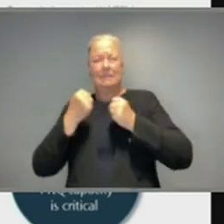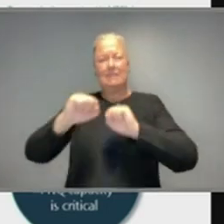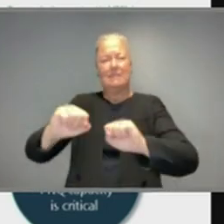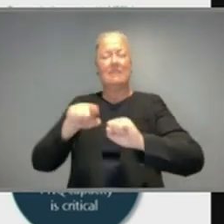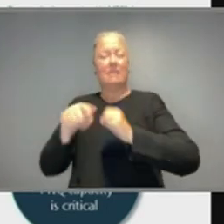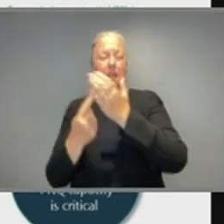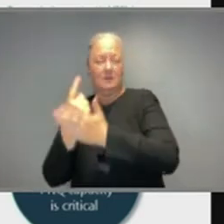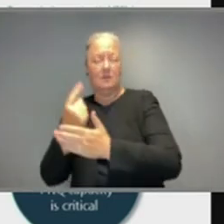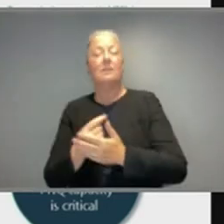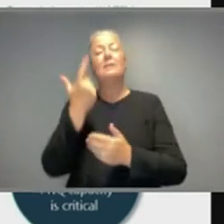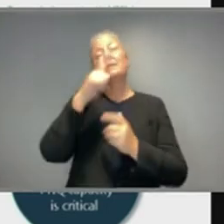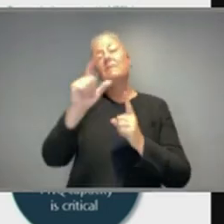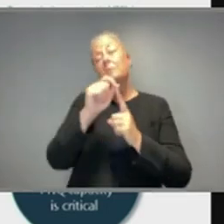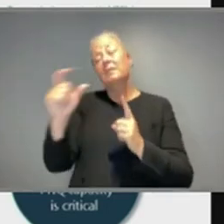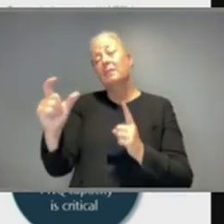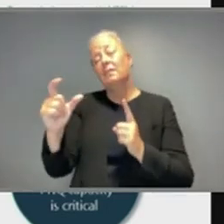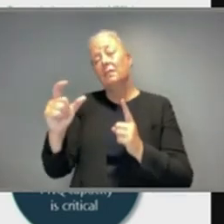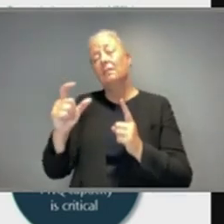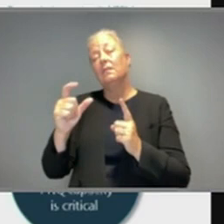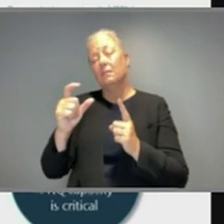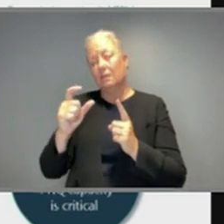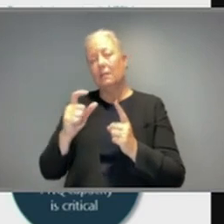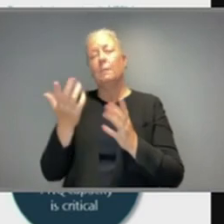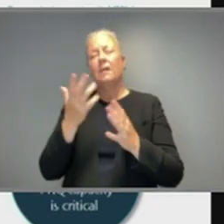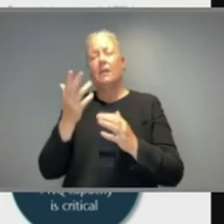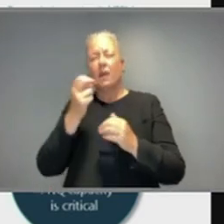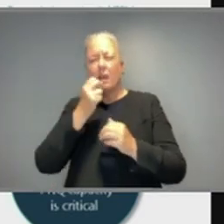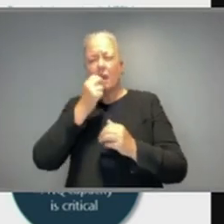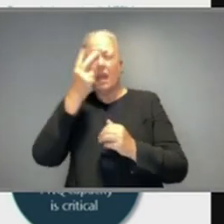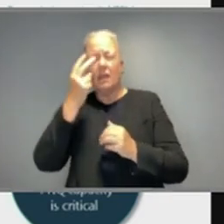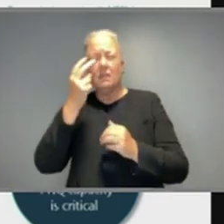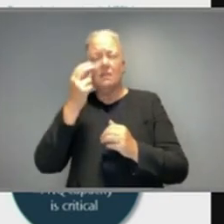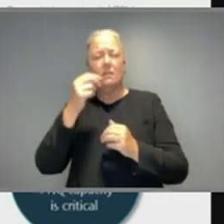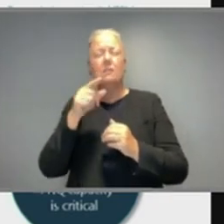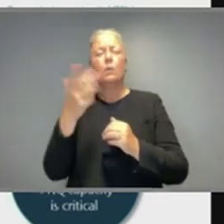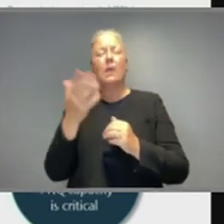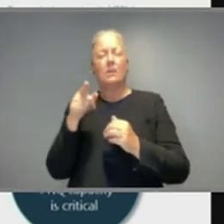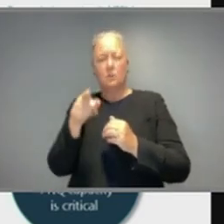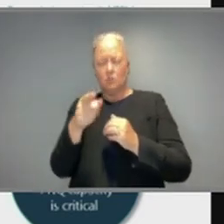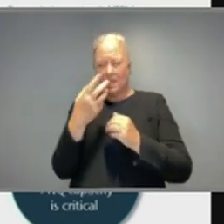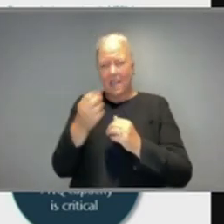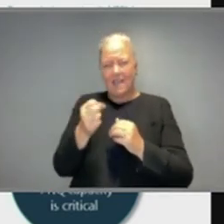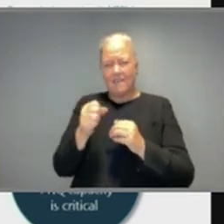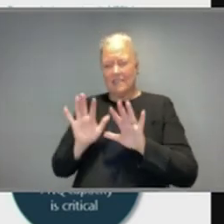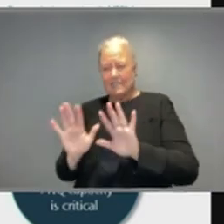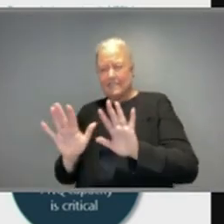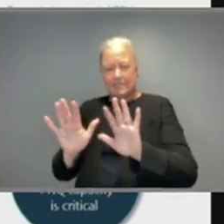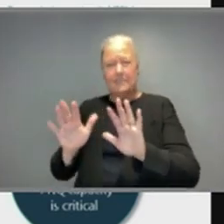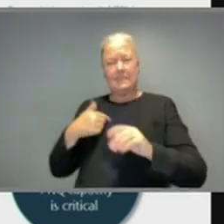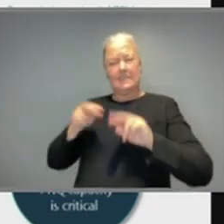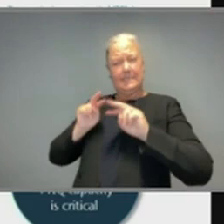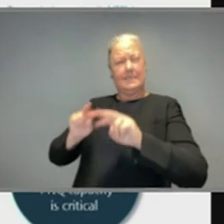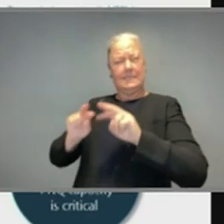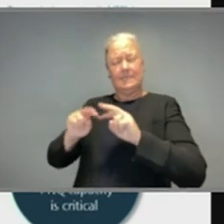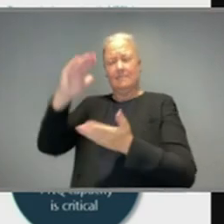70%, we're at a position where the light, low public health and social measures are able to keep us grazing that bar of one,